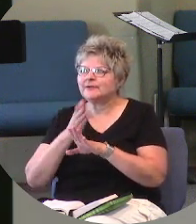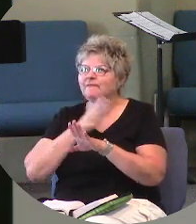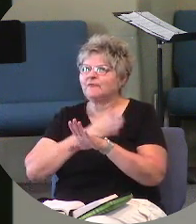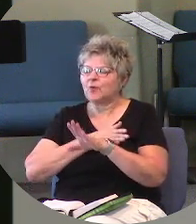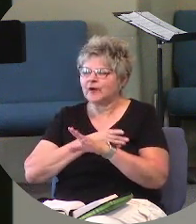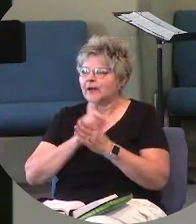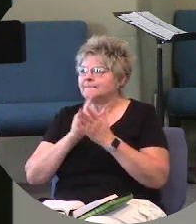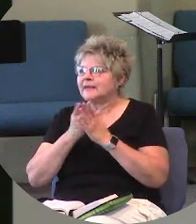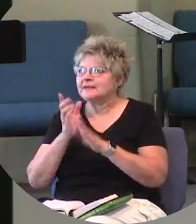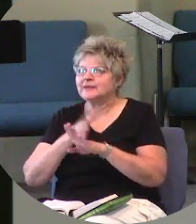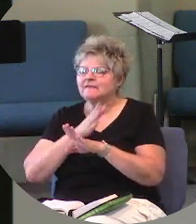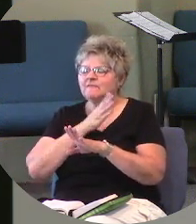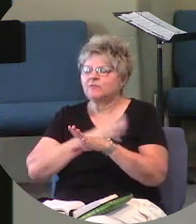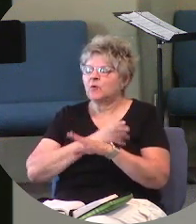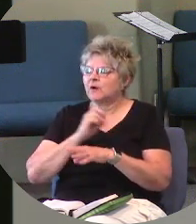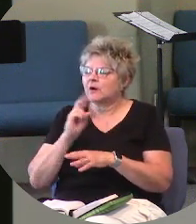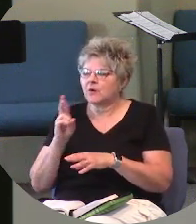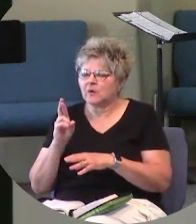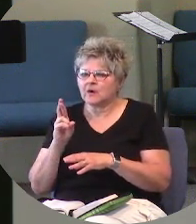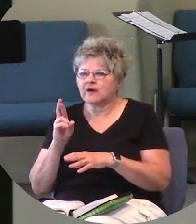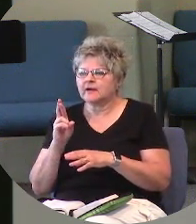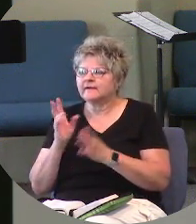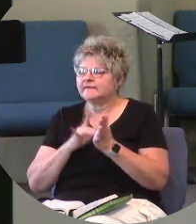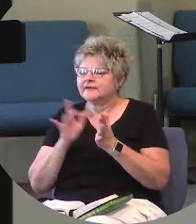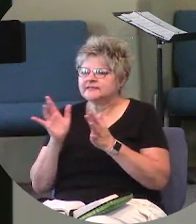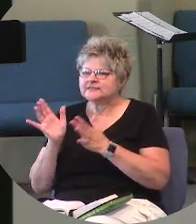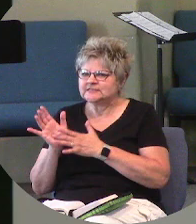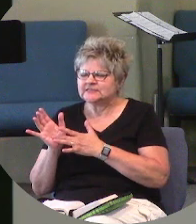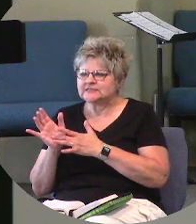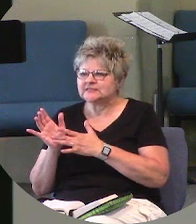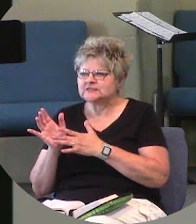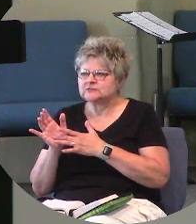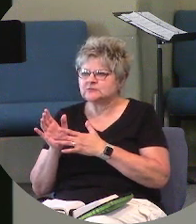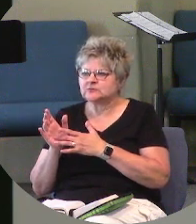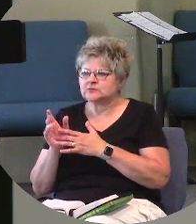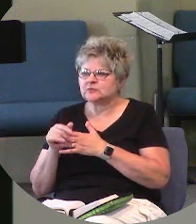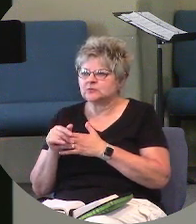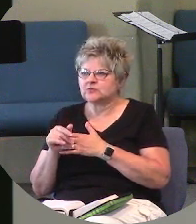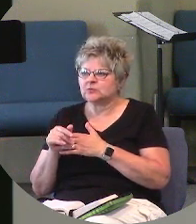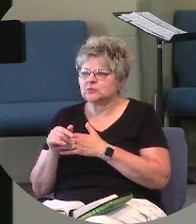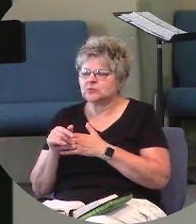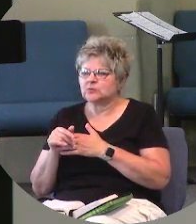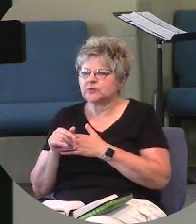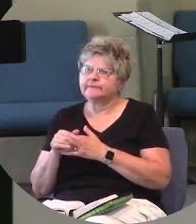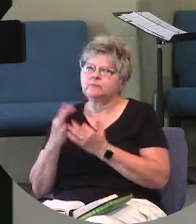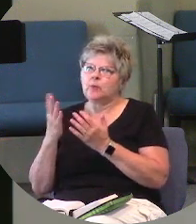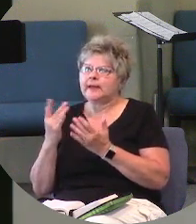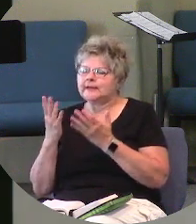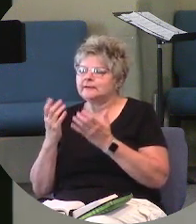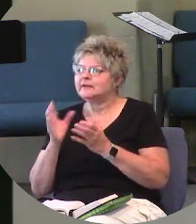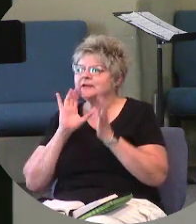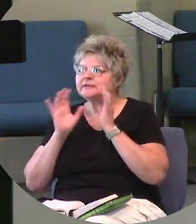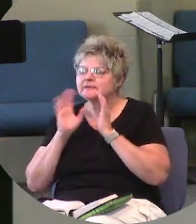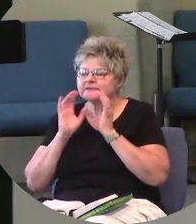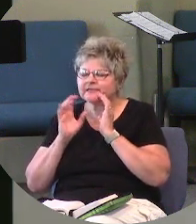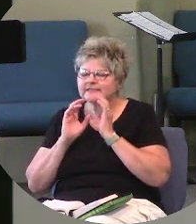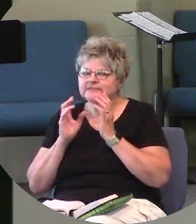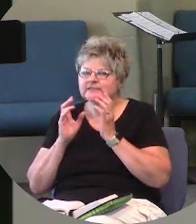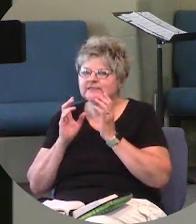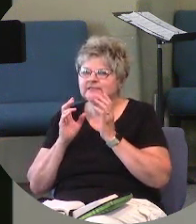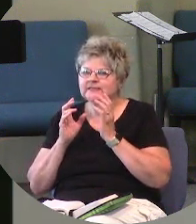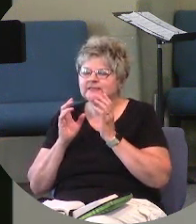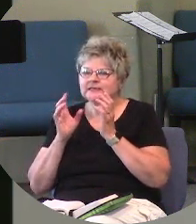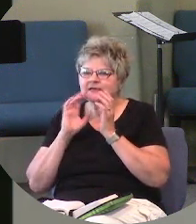a minute earlier, or if Jesus would have hindered his conversation, the